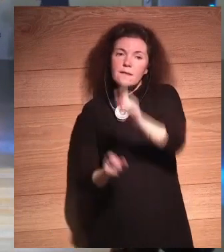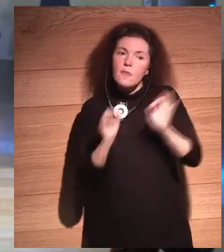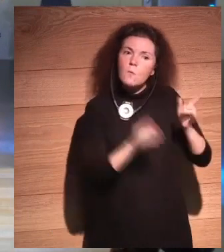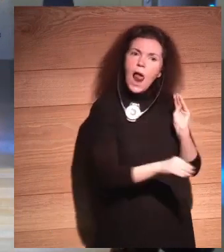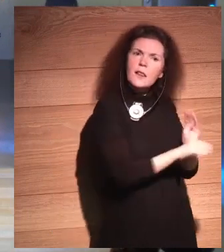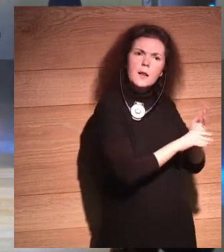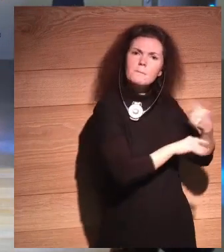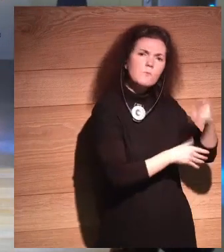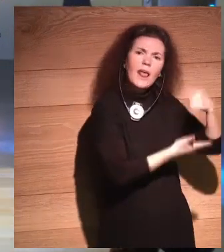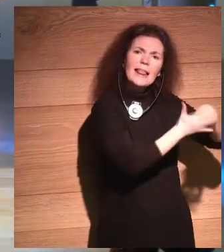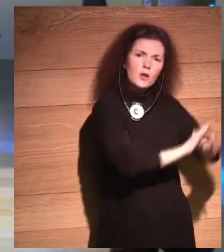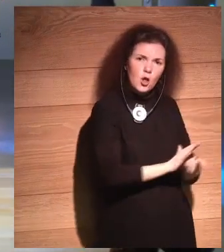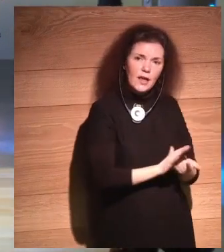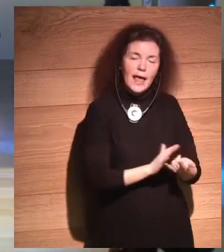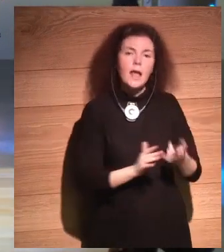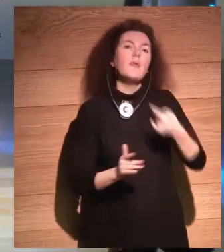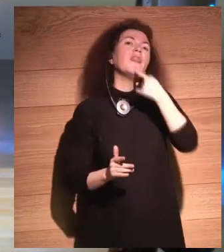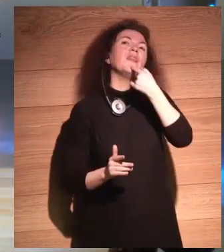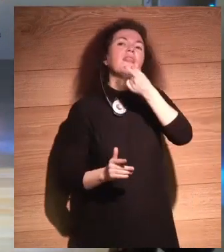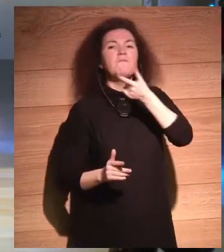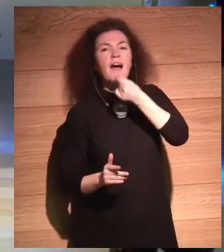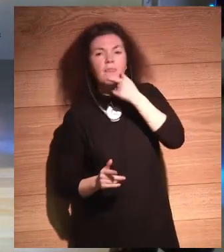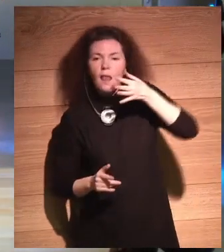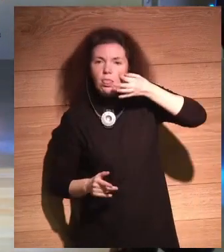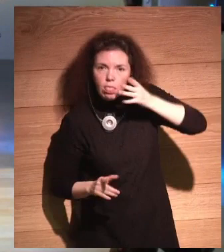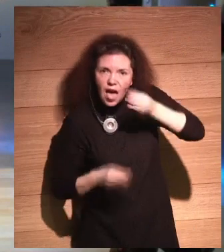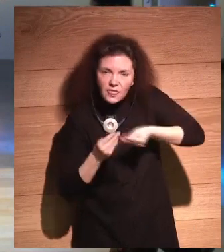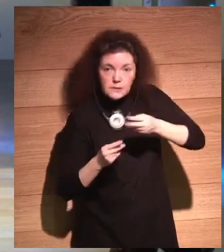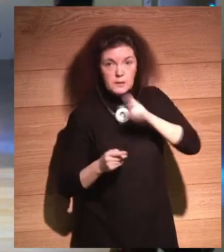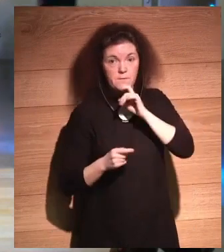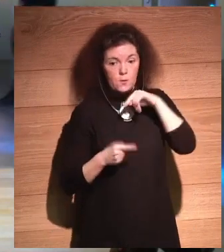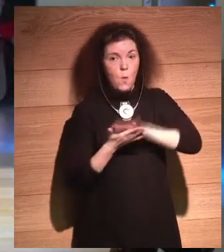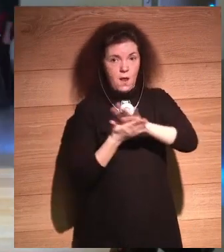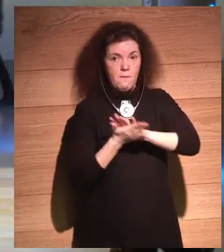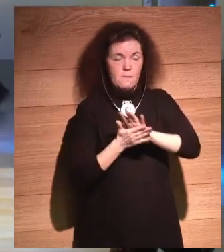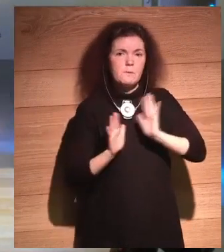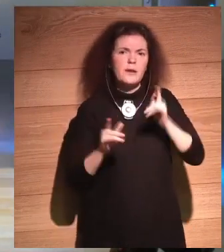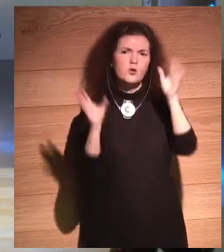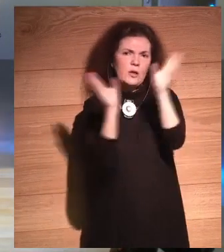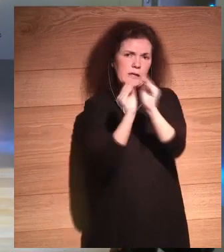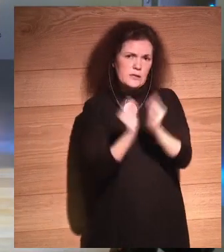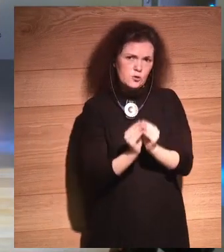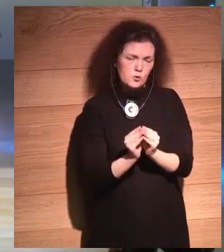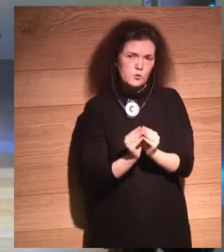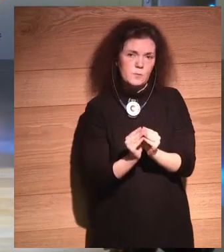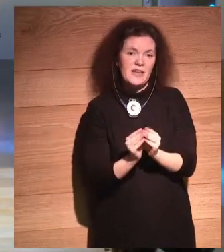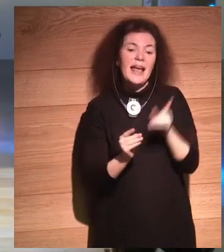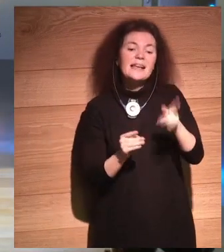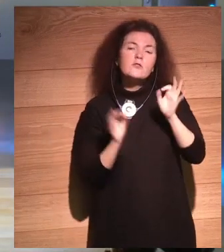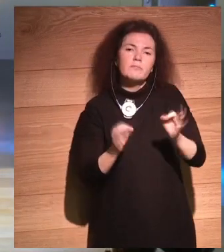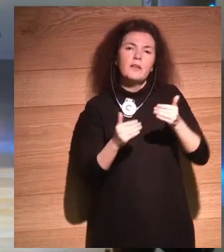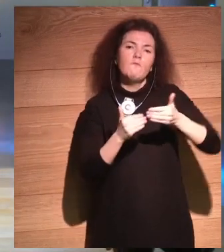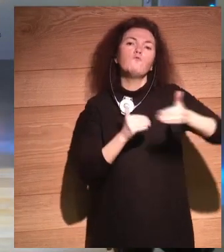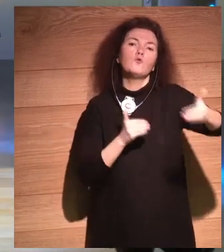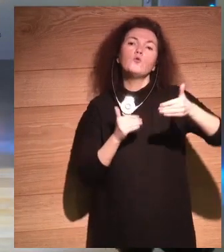That's easier said than done, I realize. We'll talk about what that means shortly. So I summarize by saying this is the inevitable future. Basically, technology